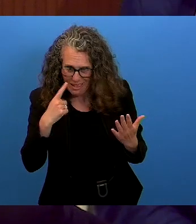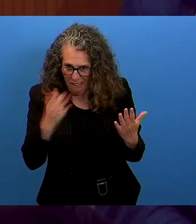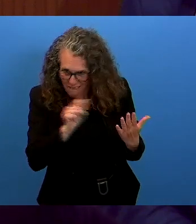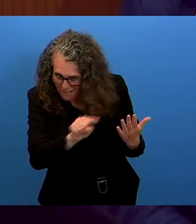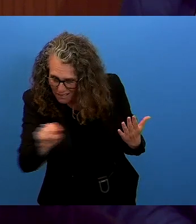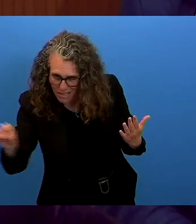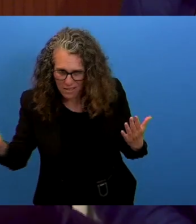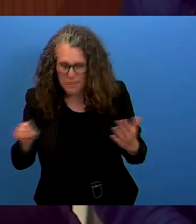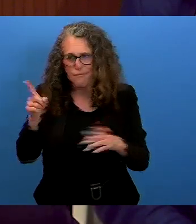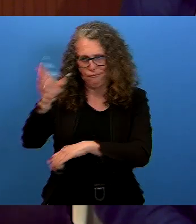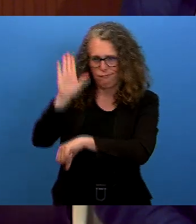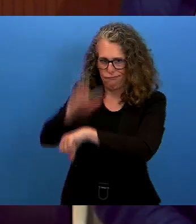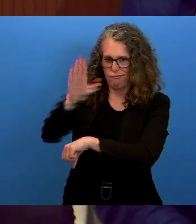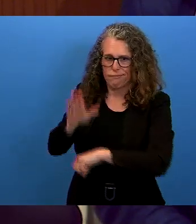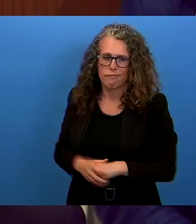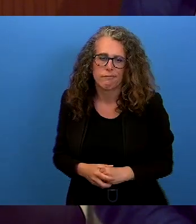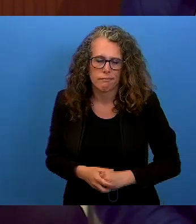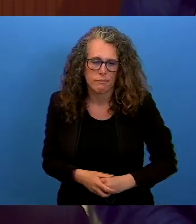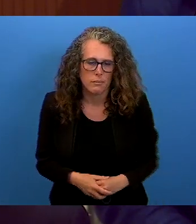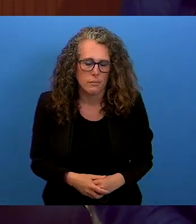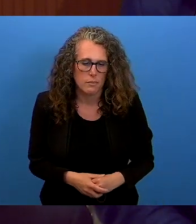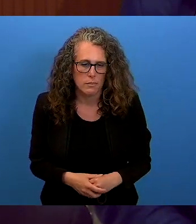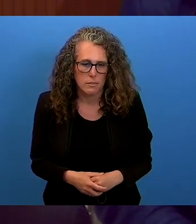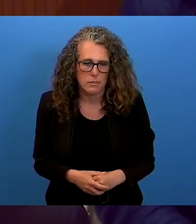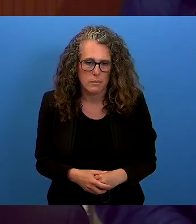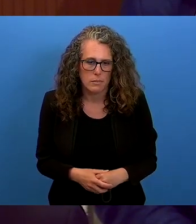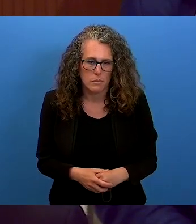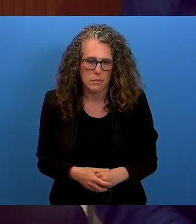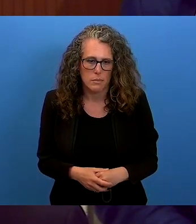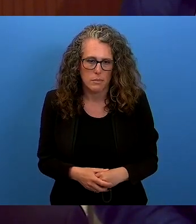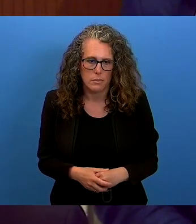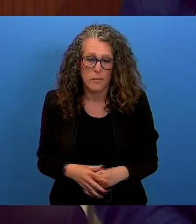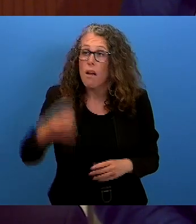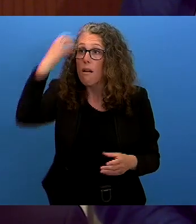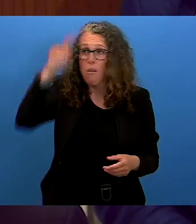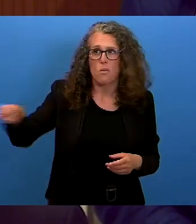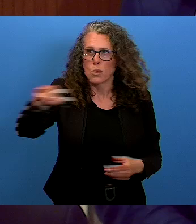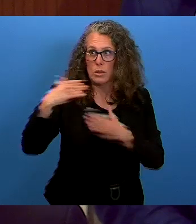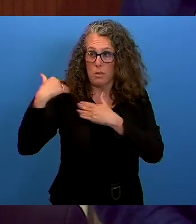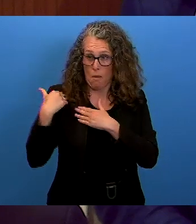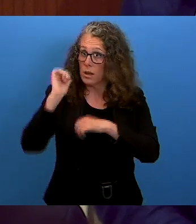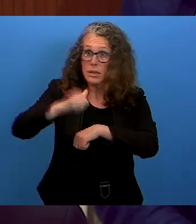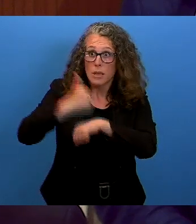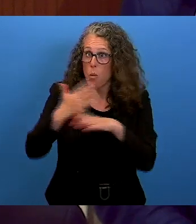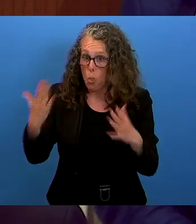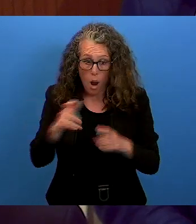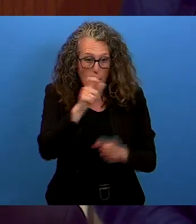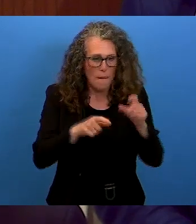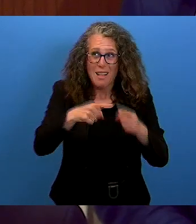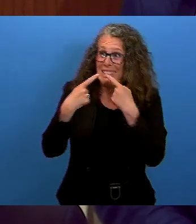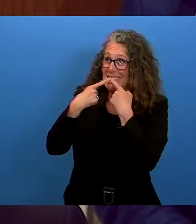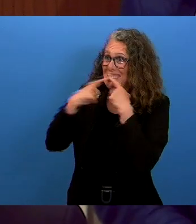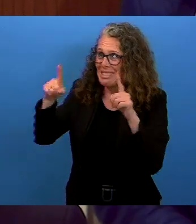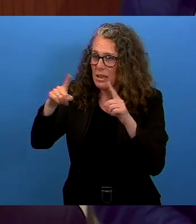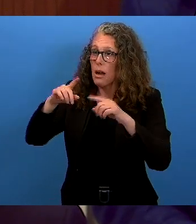protection mechanisms for indigenous human rights defenders and ensure full accountability when attempts are